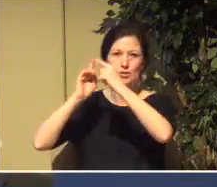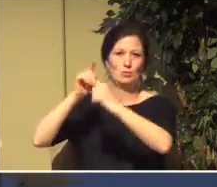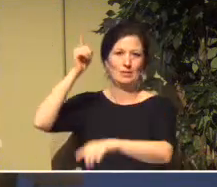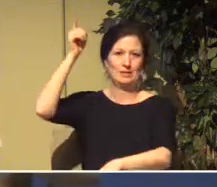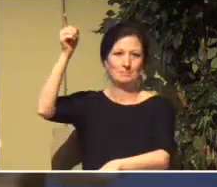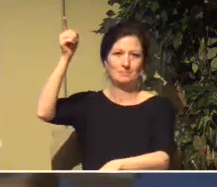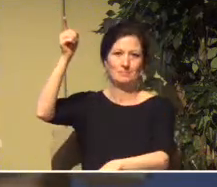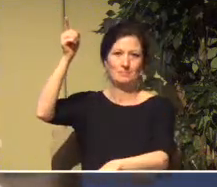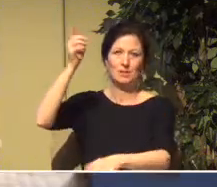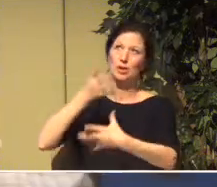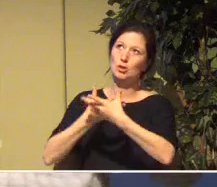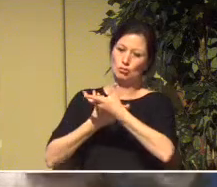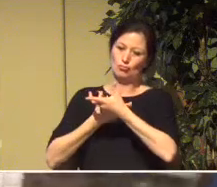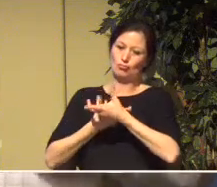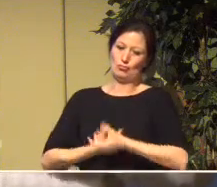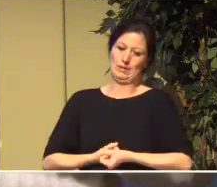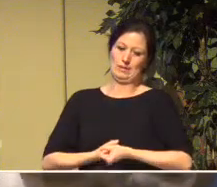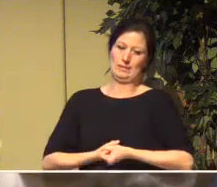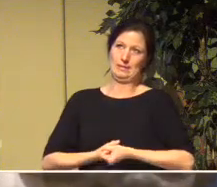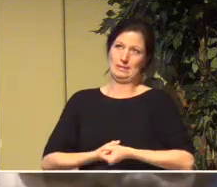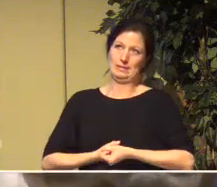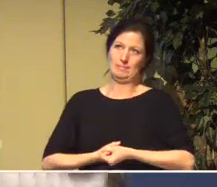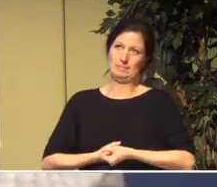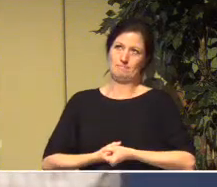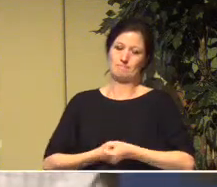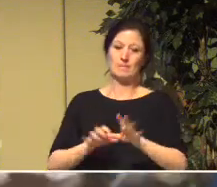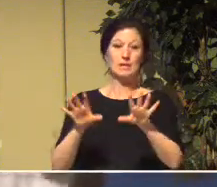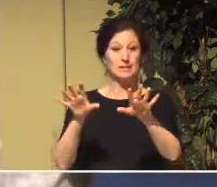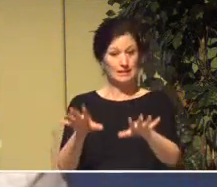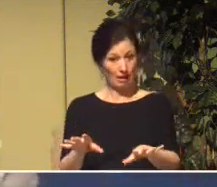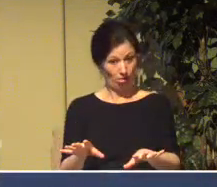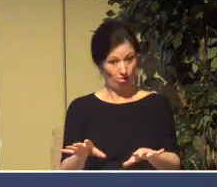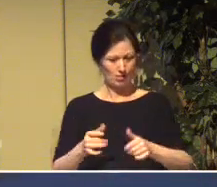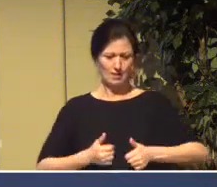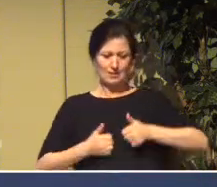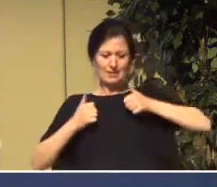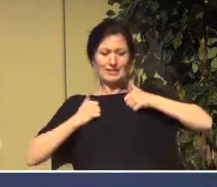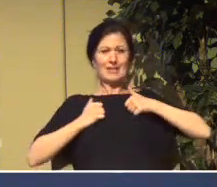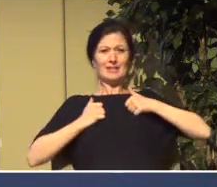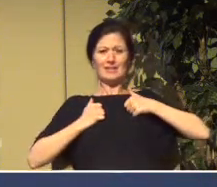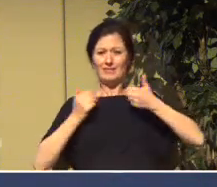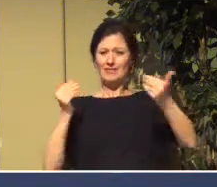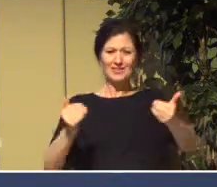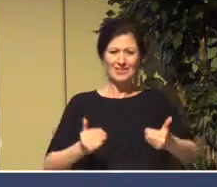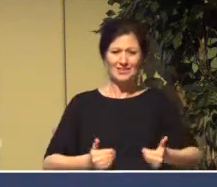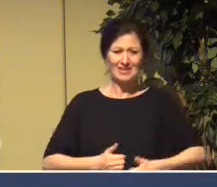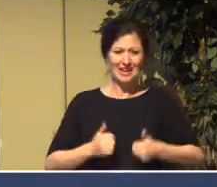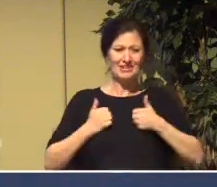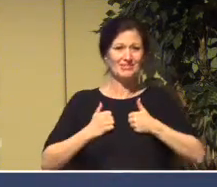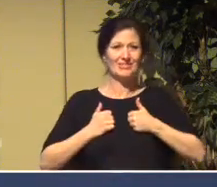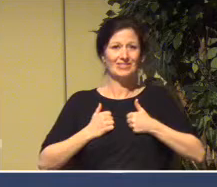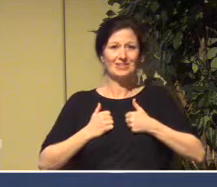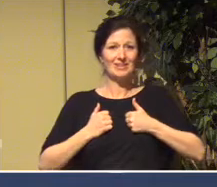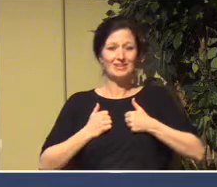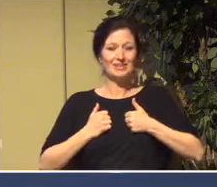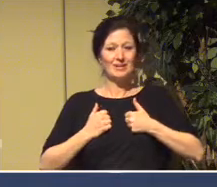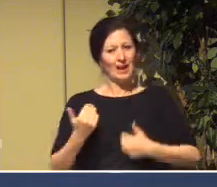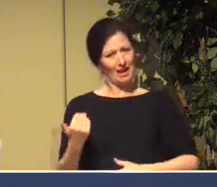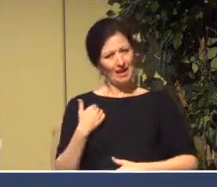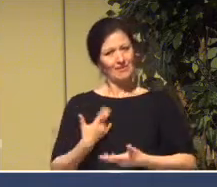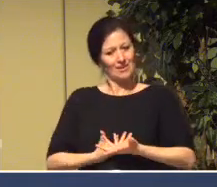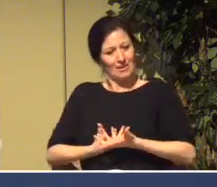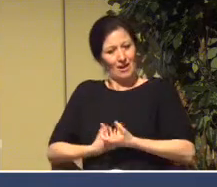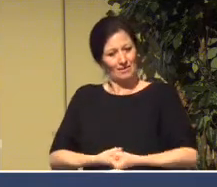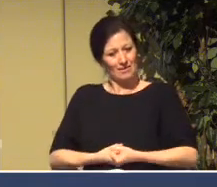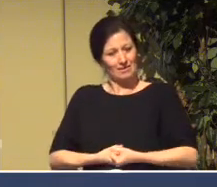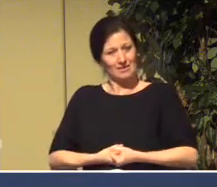him. As you settle in there, live with confidence even in this exile. God's with you.